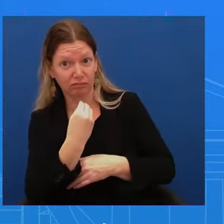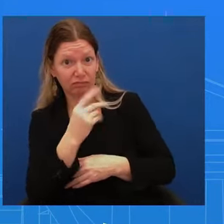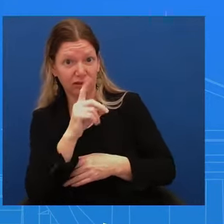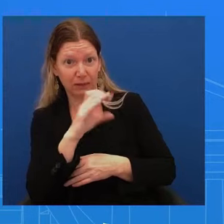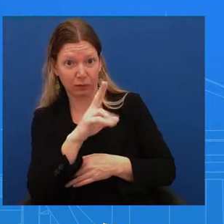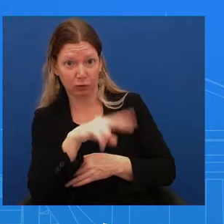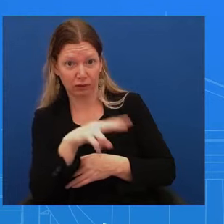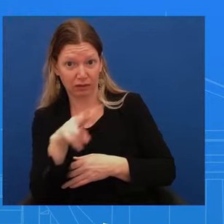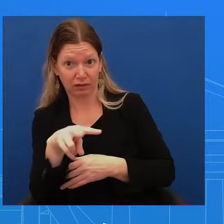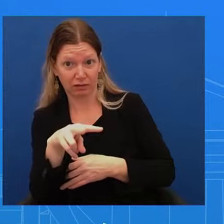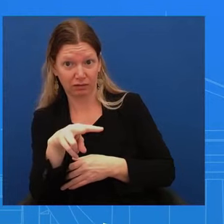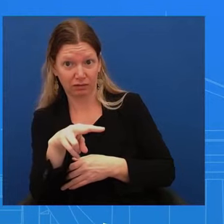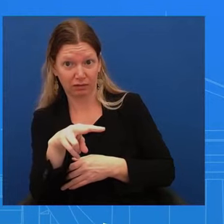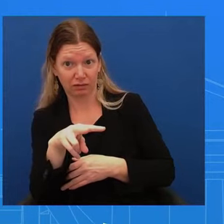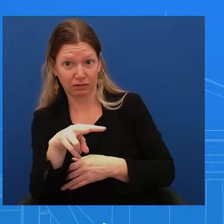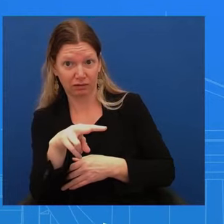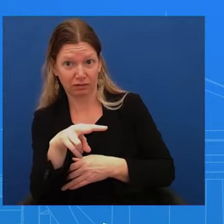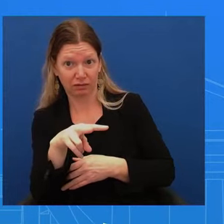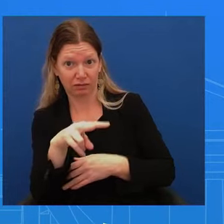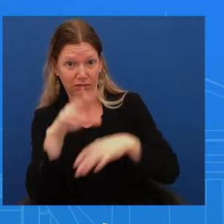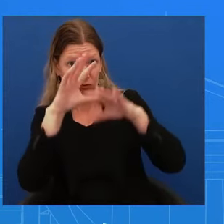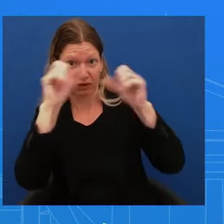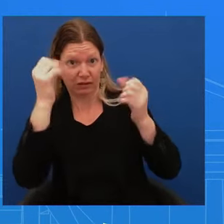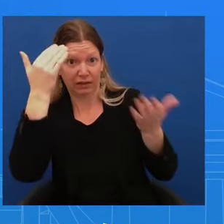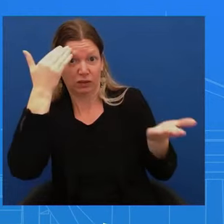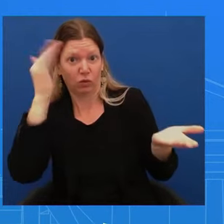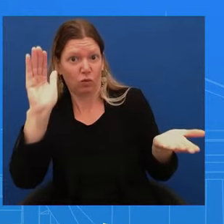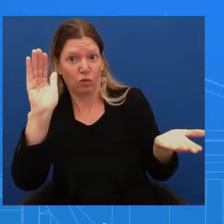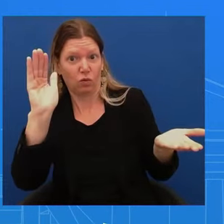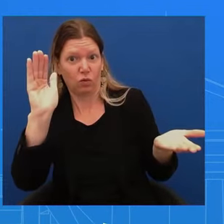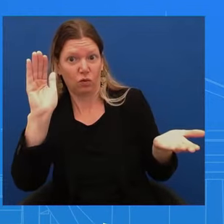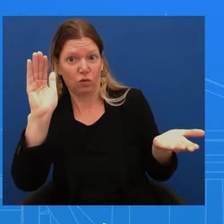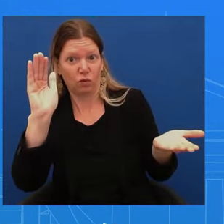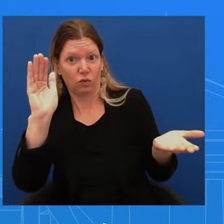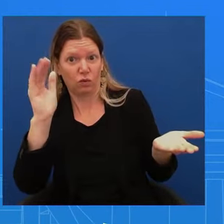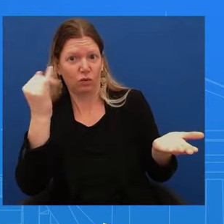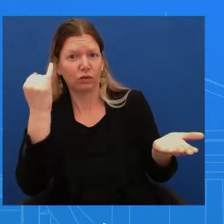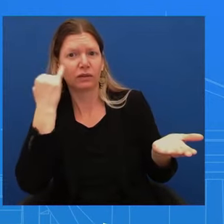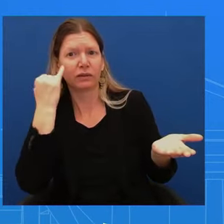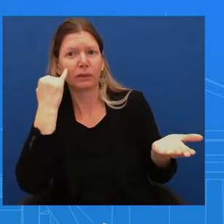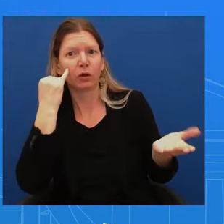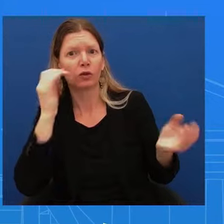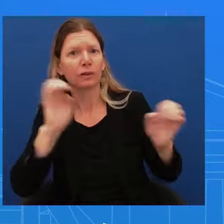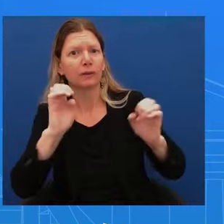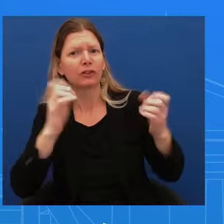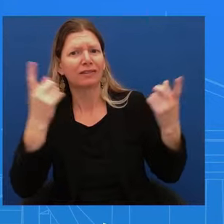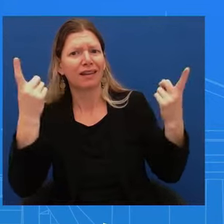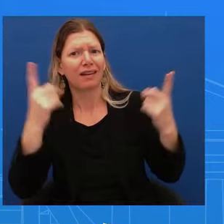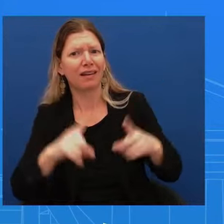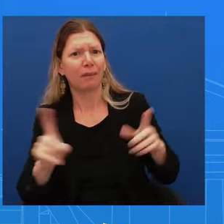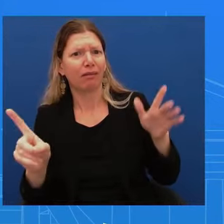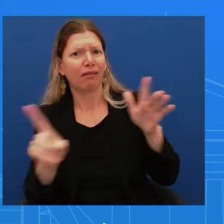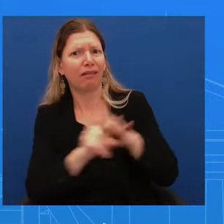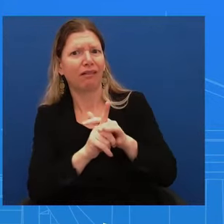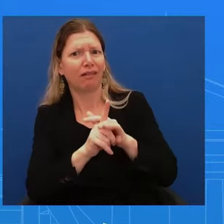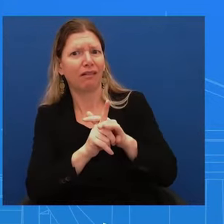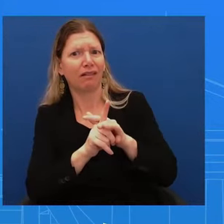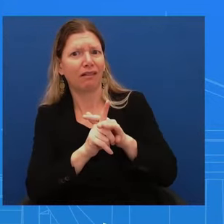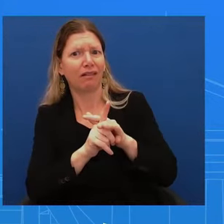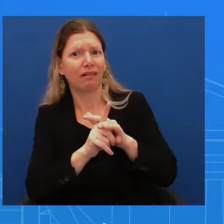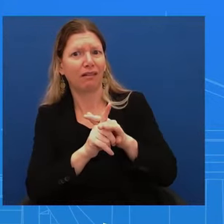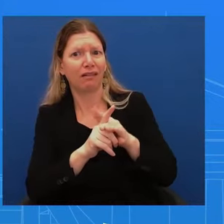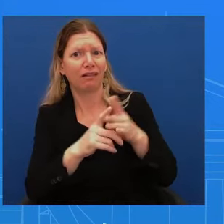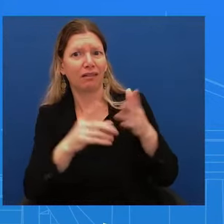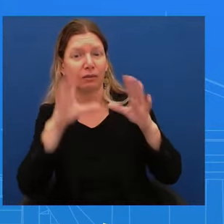would have happened if there had been some national security emergency in the White House? The president had called on Secretary Austin on that